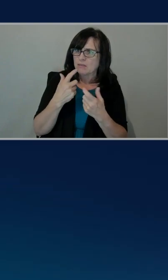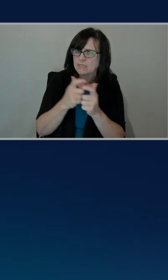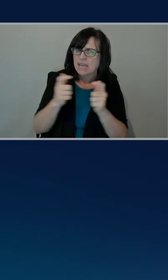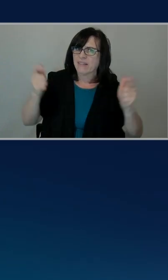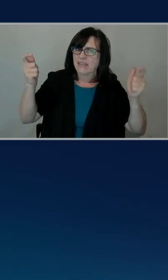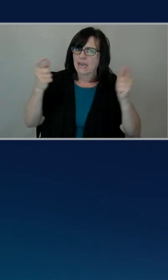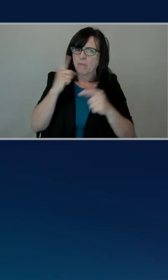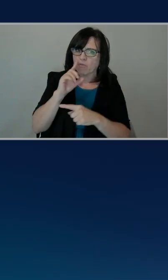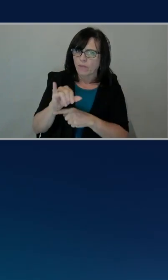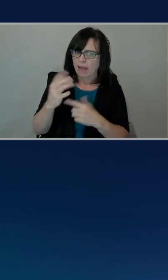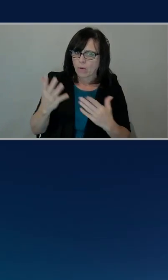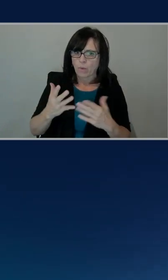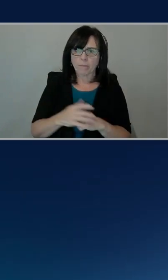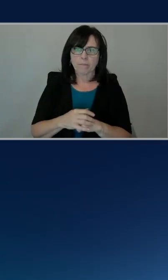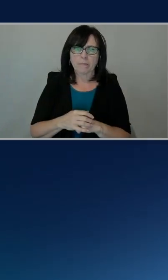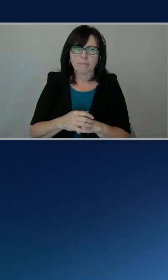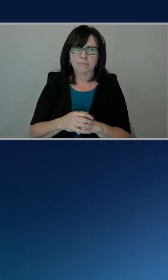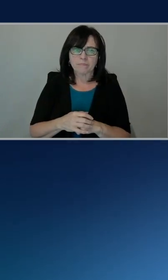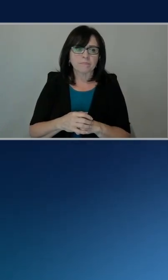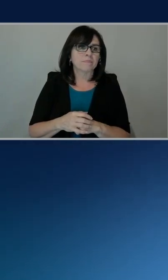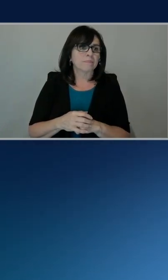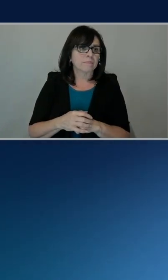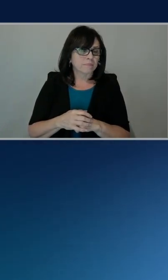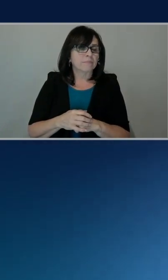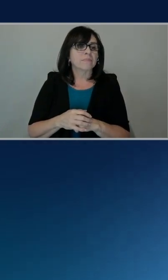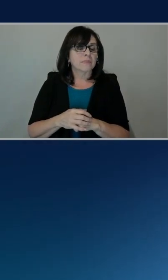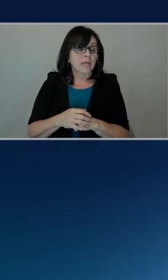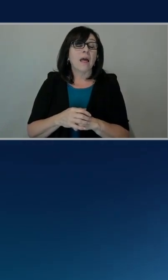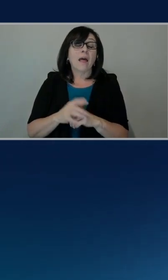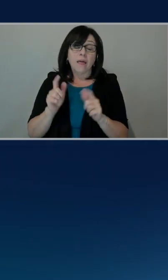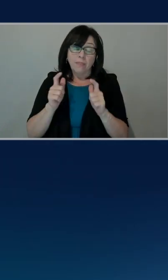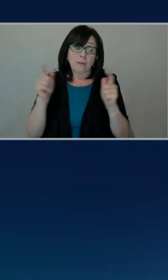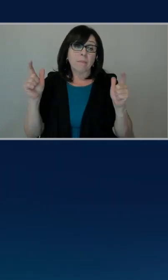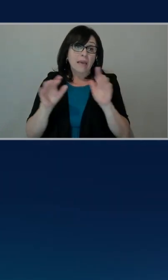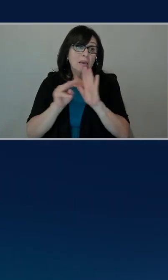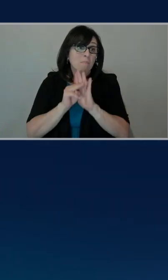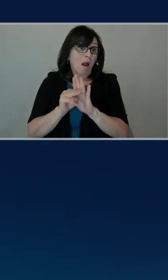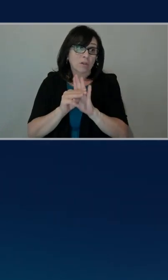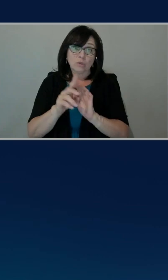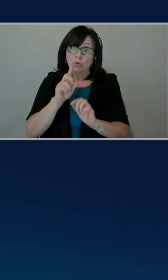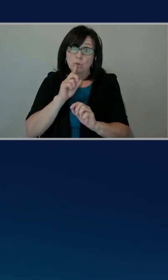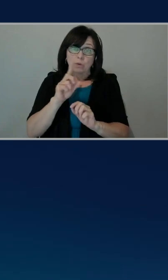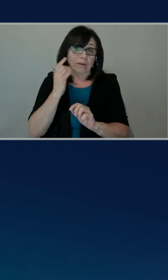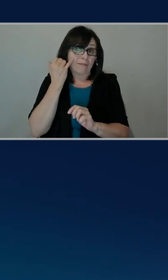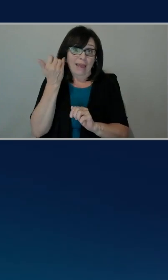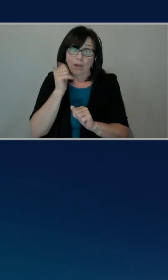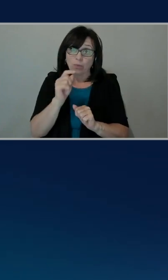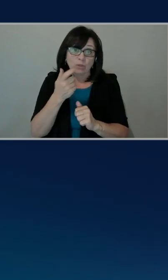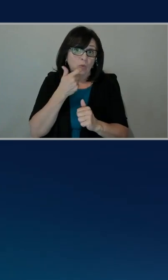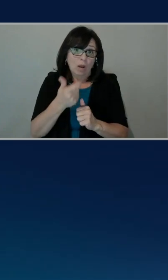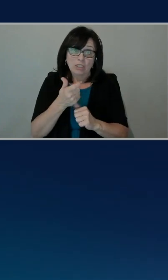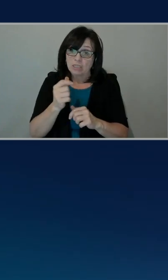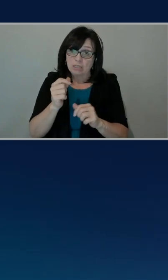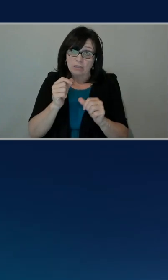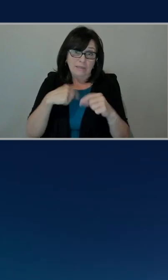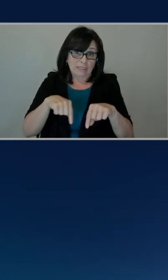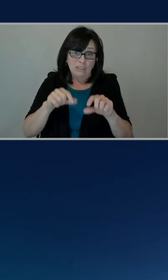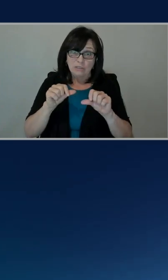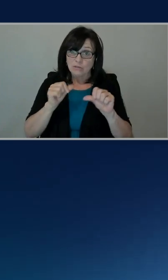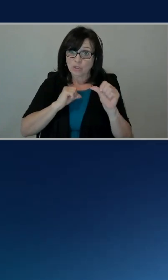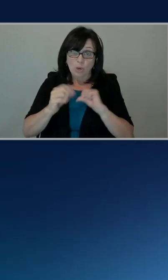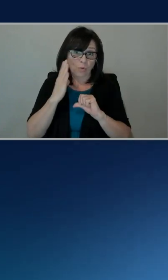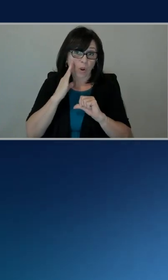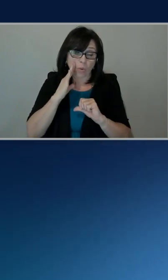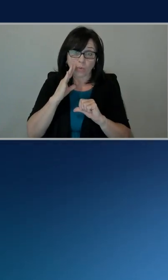Diffusion in this architecture? Yeah, well, I mean, these larger models, as I'm sure anyone who is watching the show knows, scaling these larger